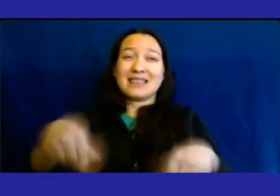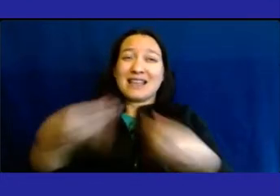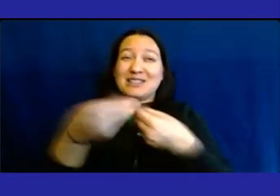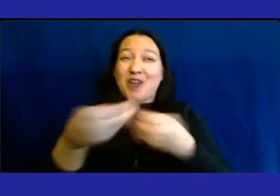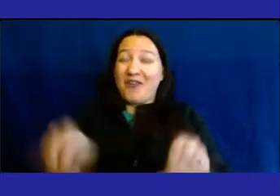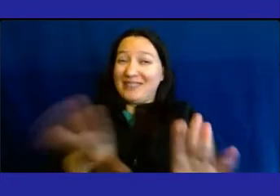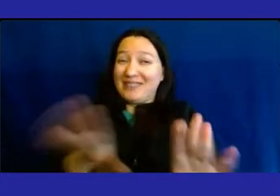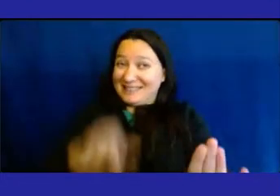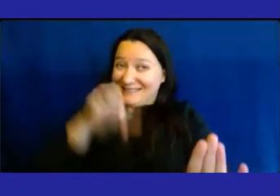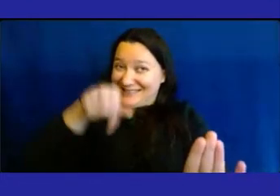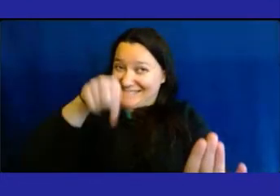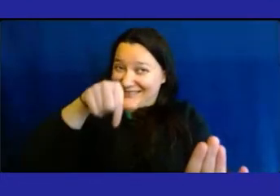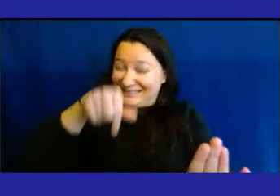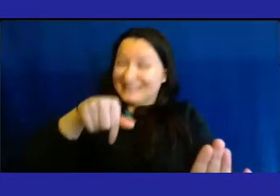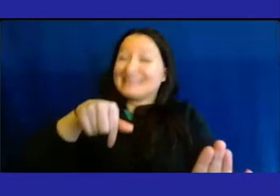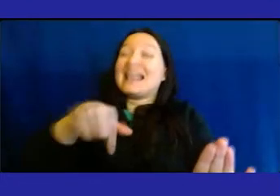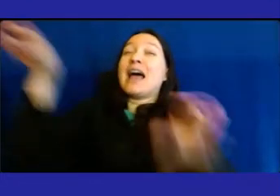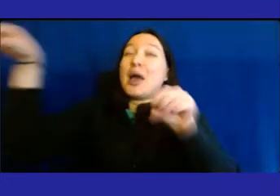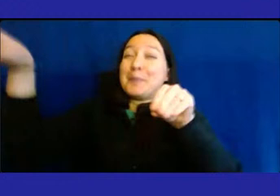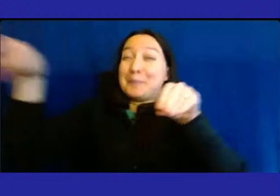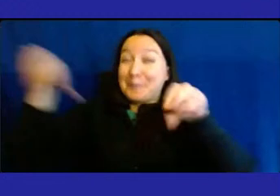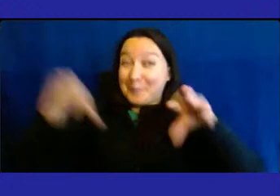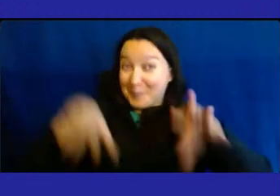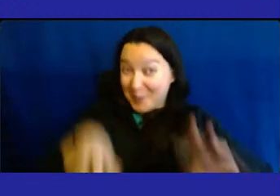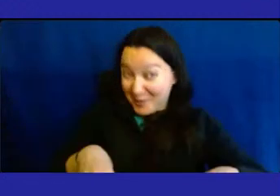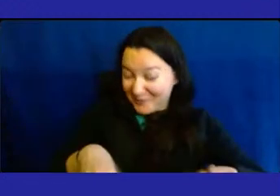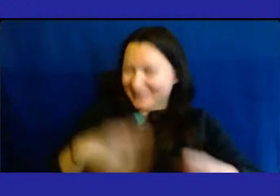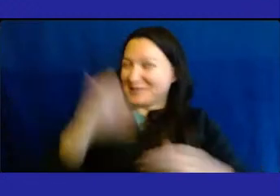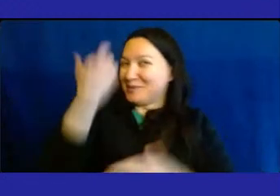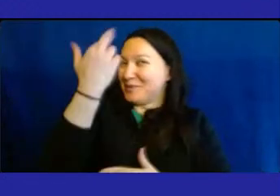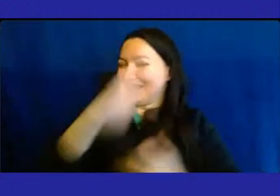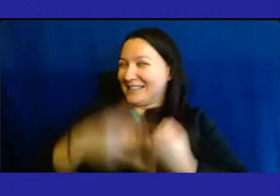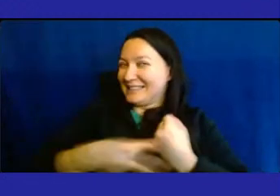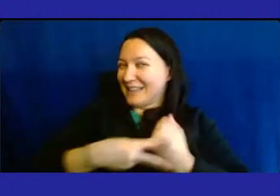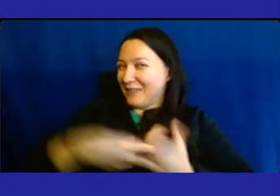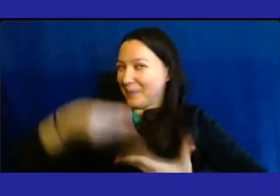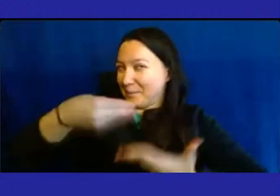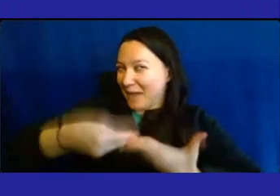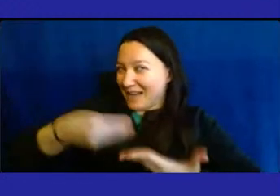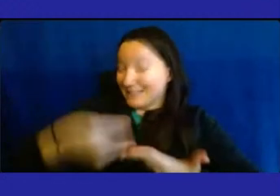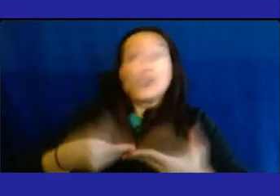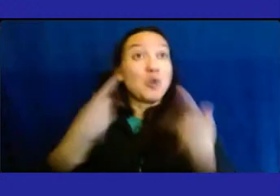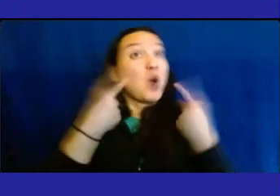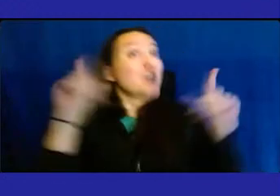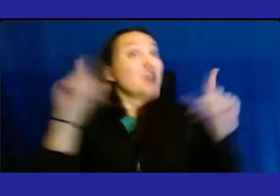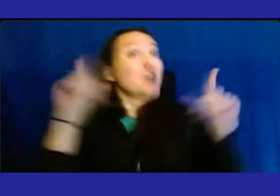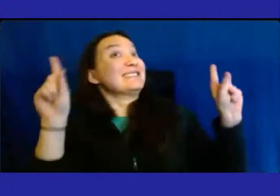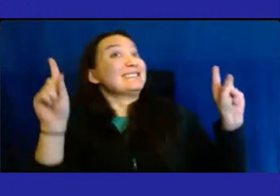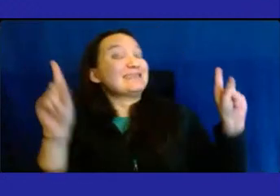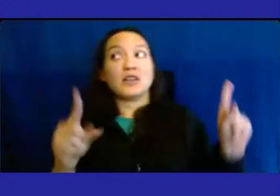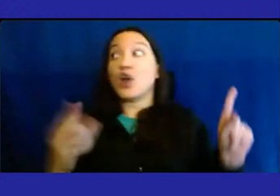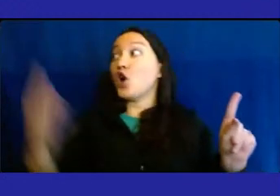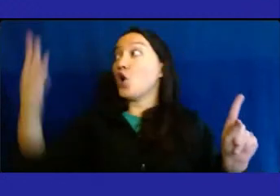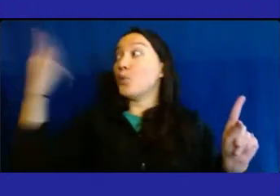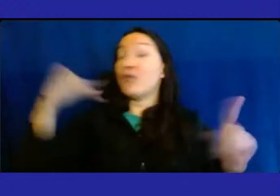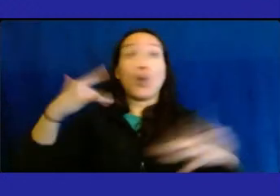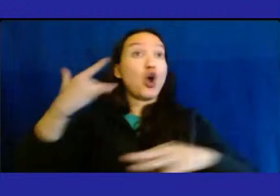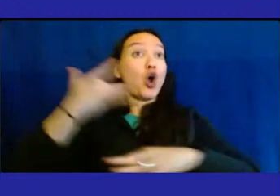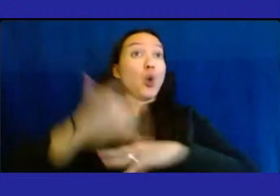moved here, Michael, believe it or not, to save money, and it worked. It was empty real estate,